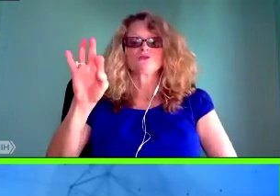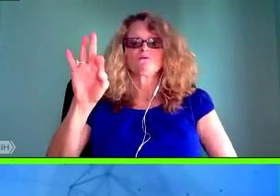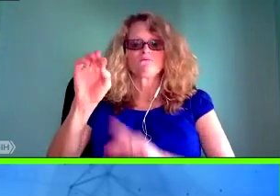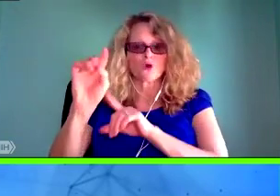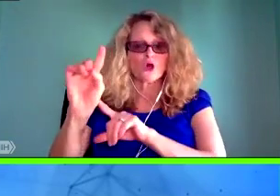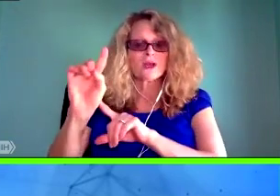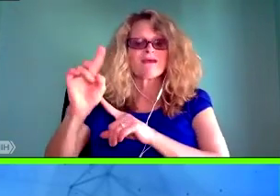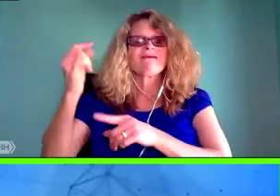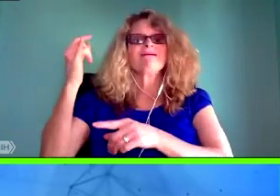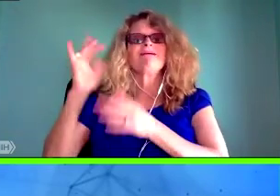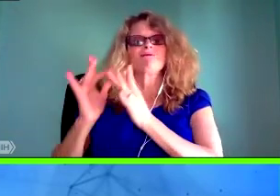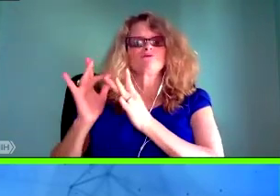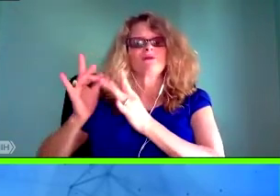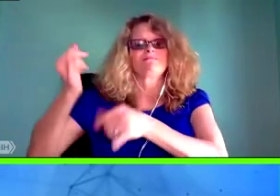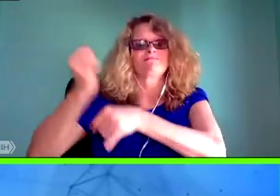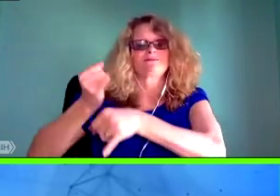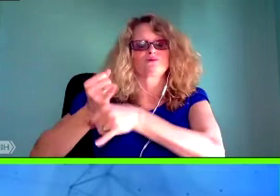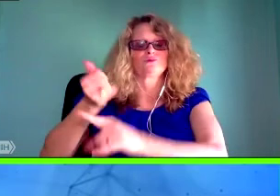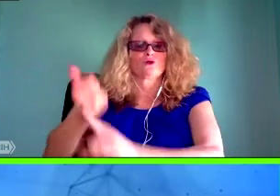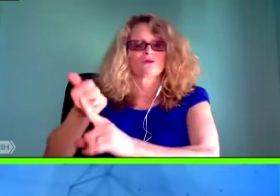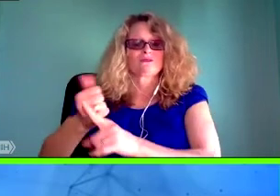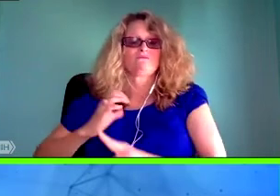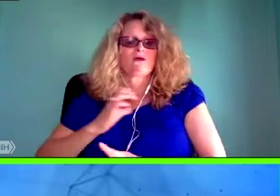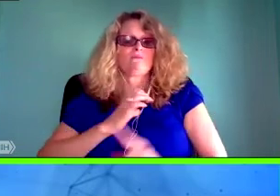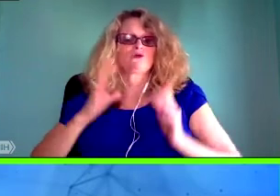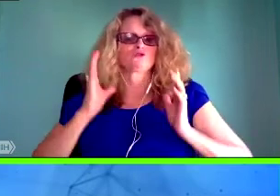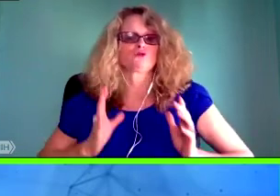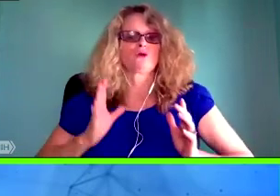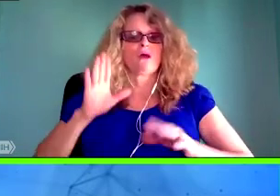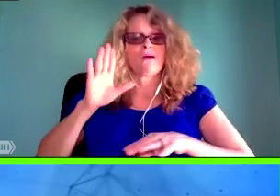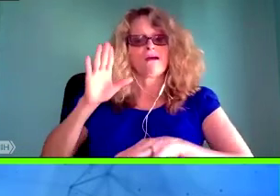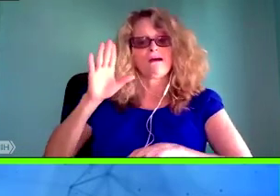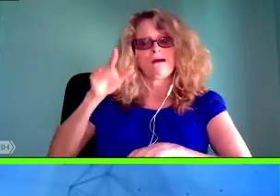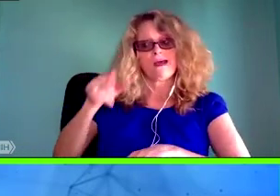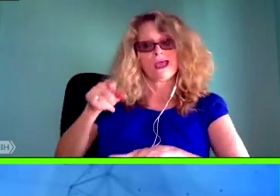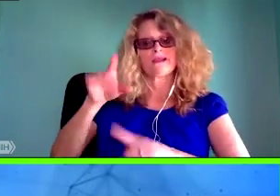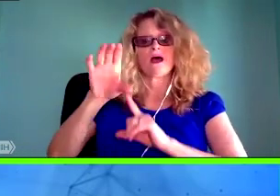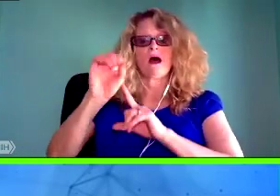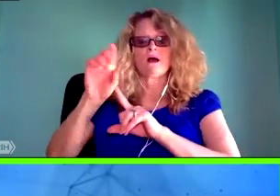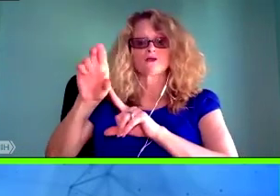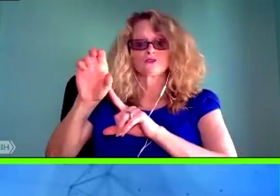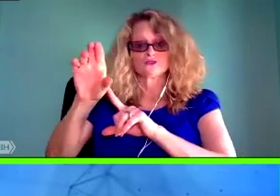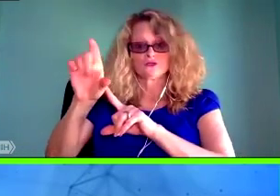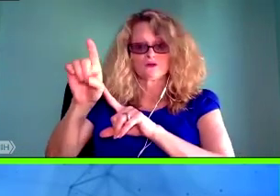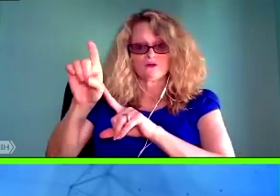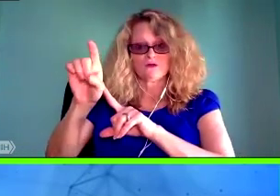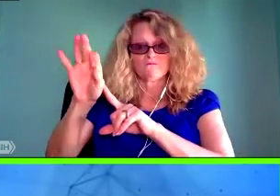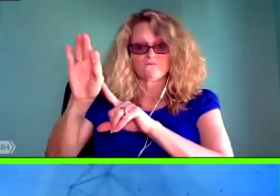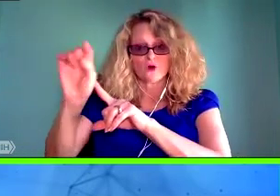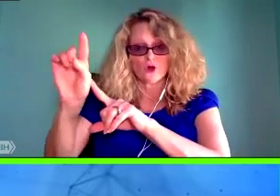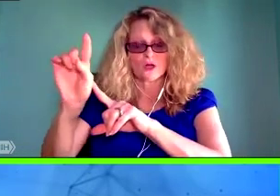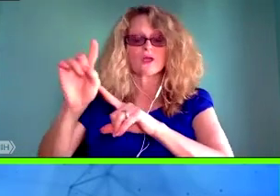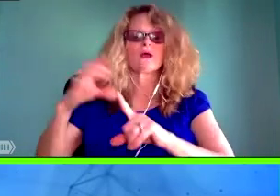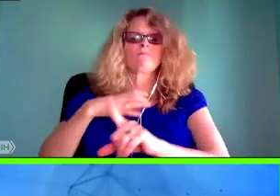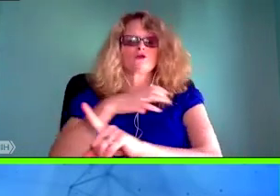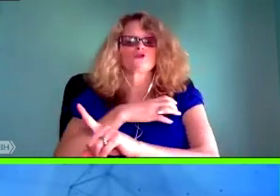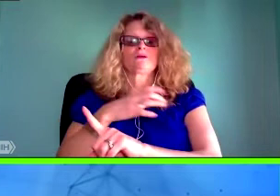and reflect the biases that exist within our broader society. When these biases go unchecked or